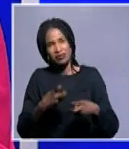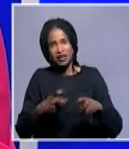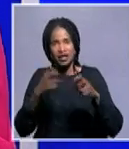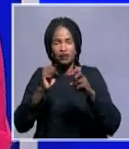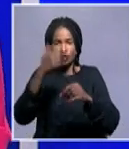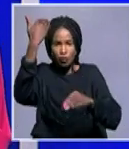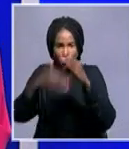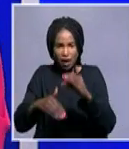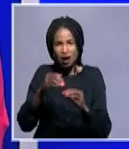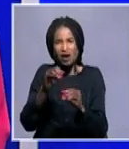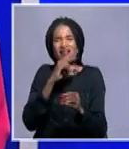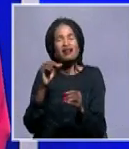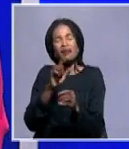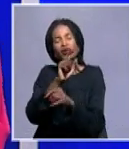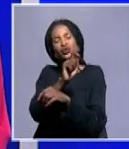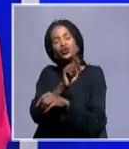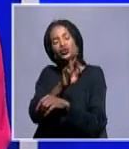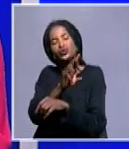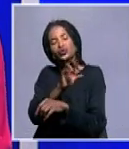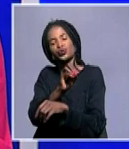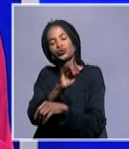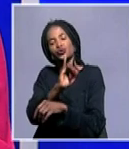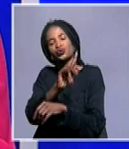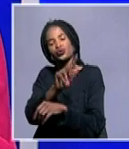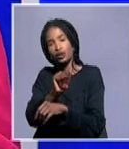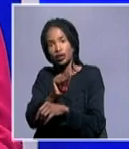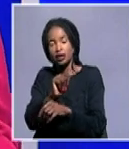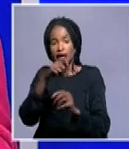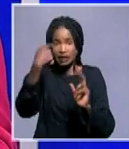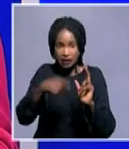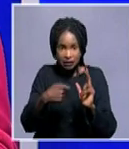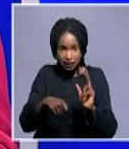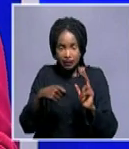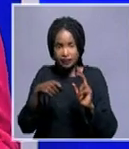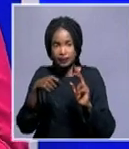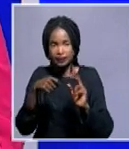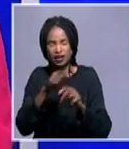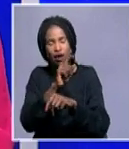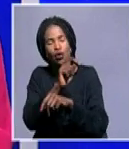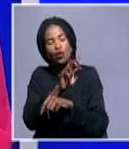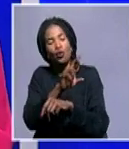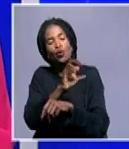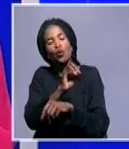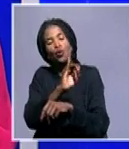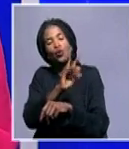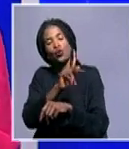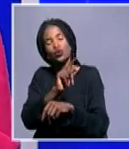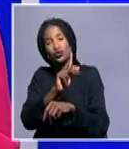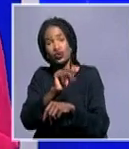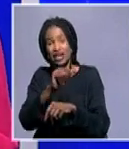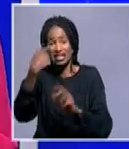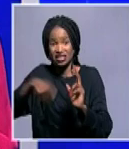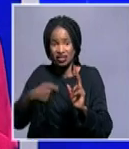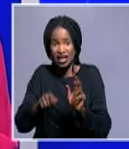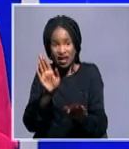Troika and the organ Troika is comprised of the current chair. In this case the current